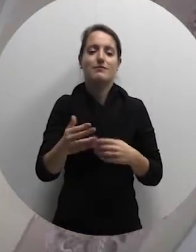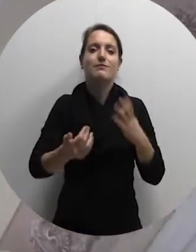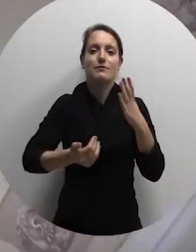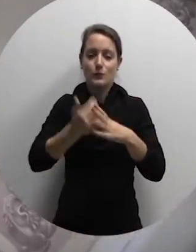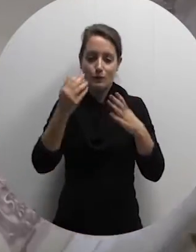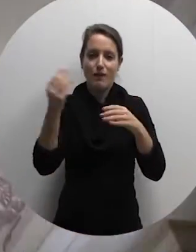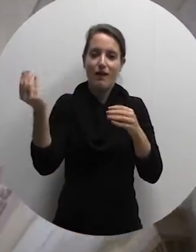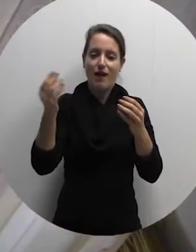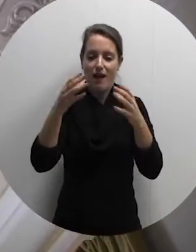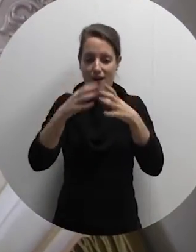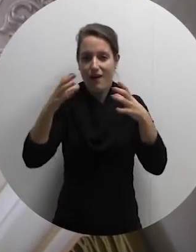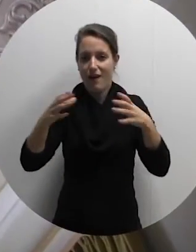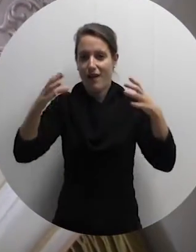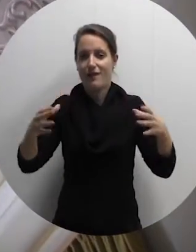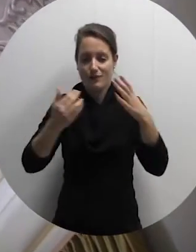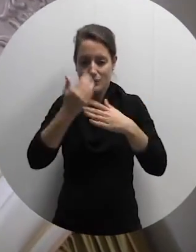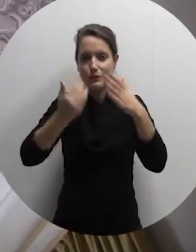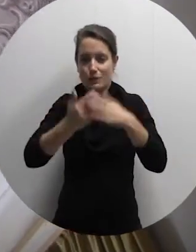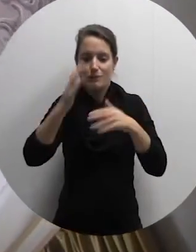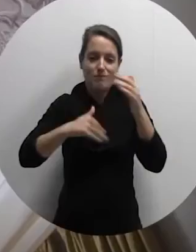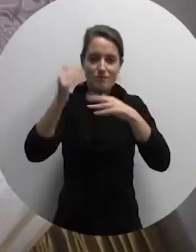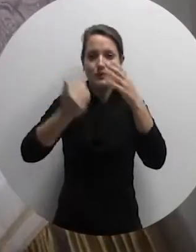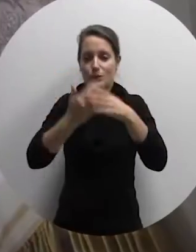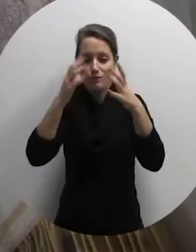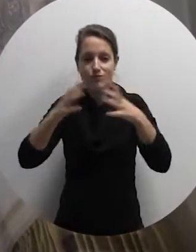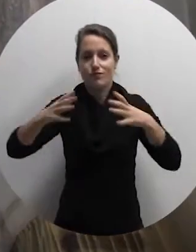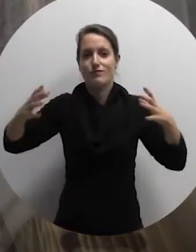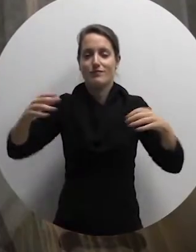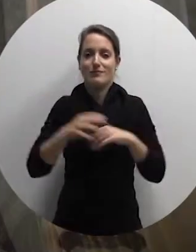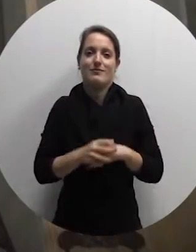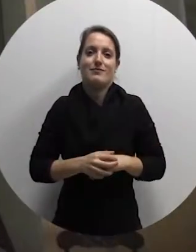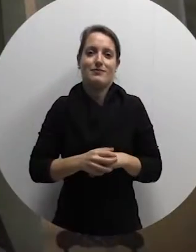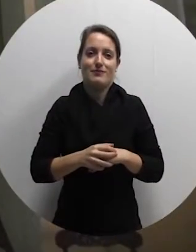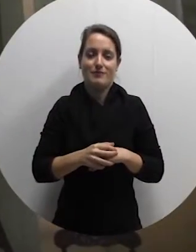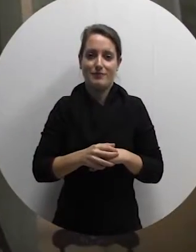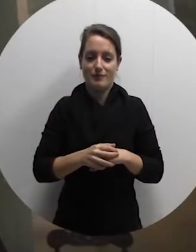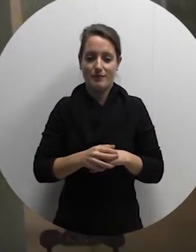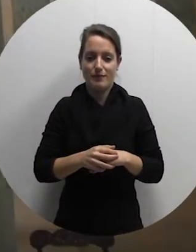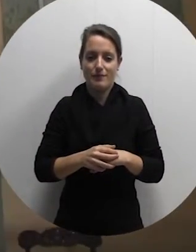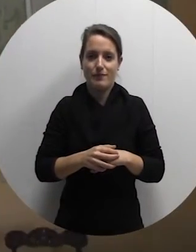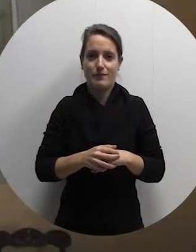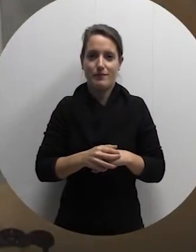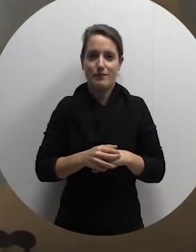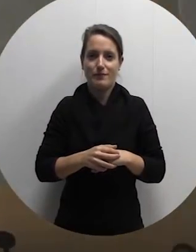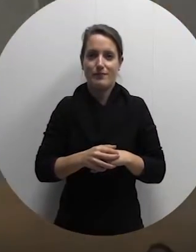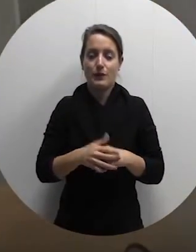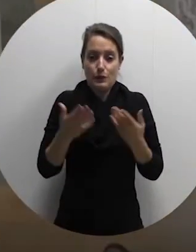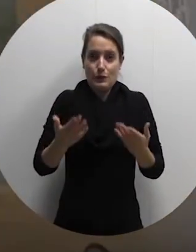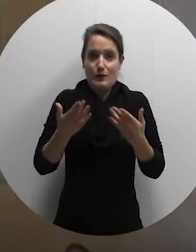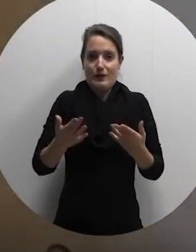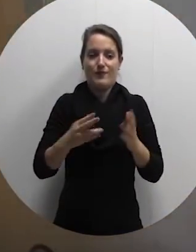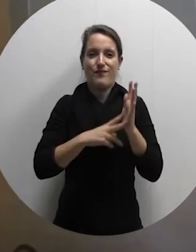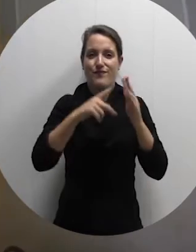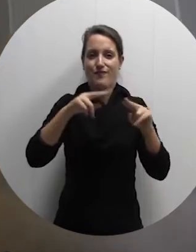as a hunting lodge. It can be demonstrated that additions to the building were made up to the second half of the 20th century.